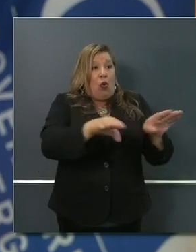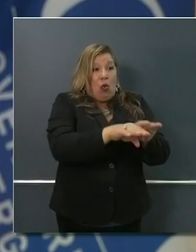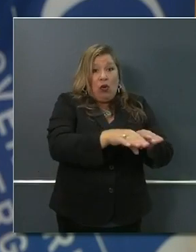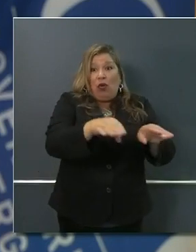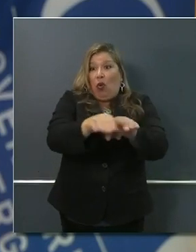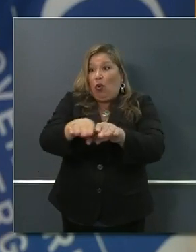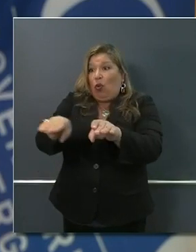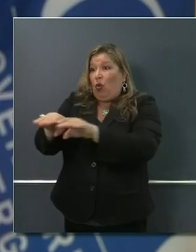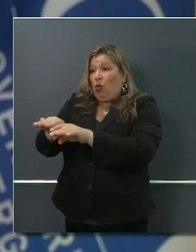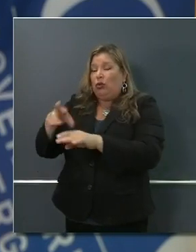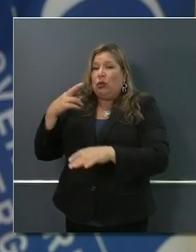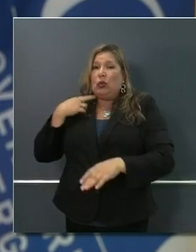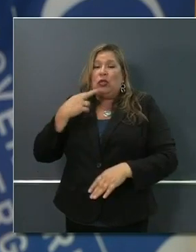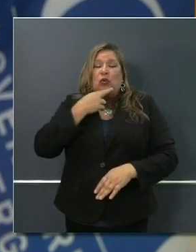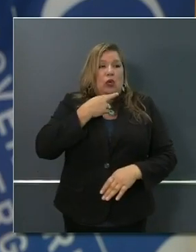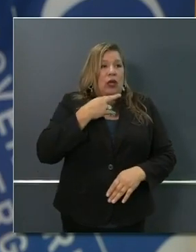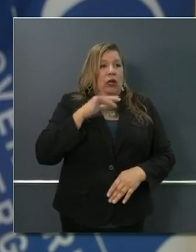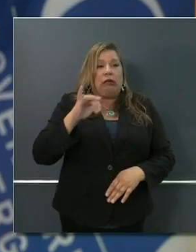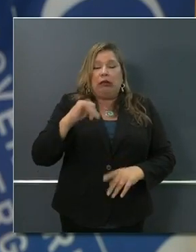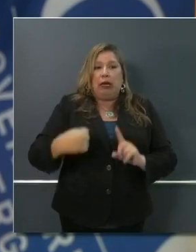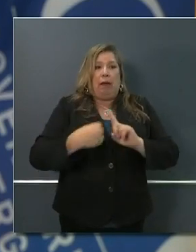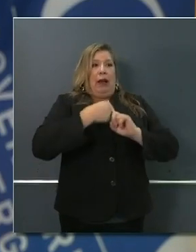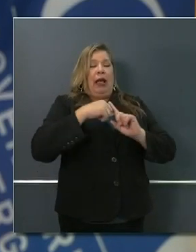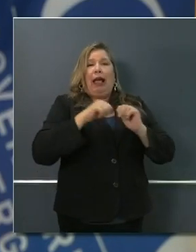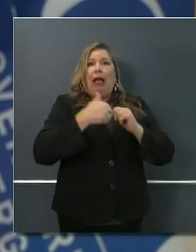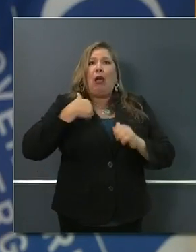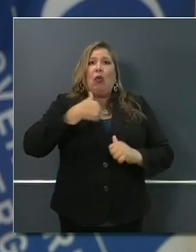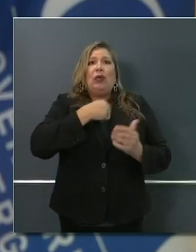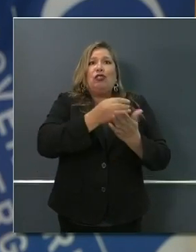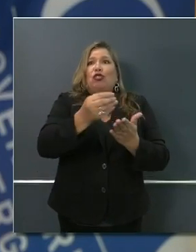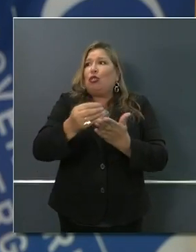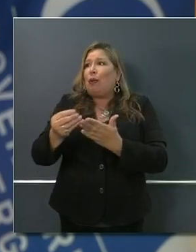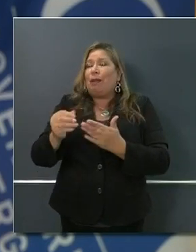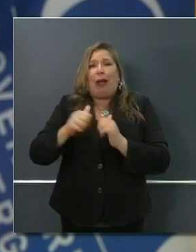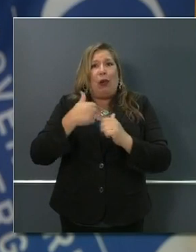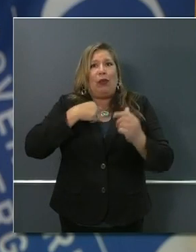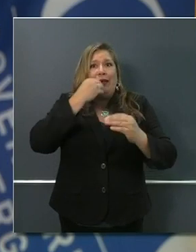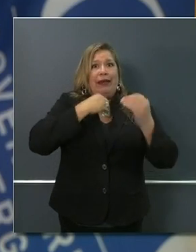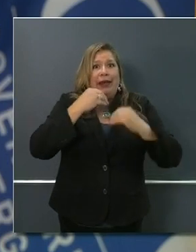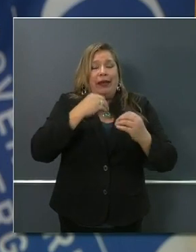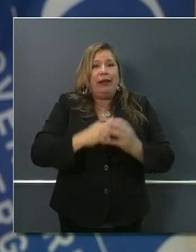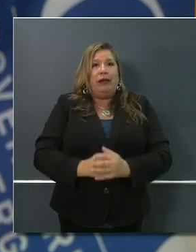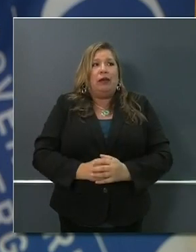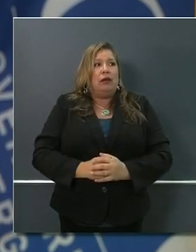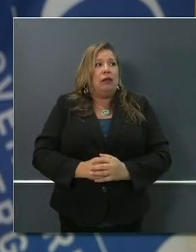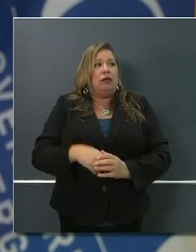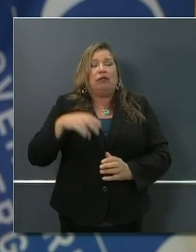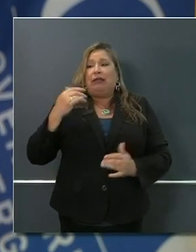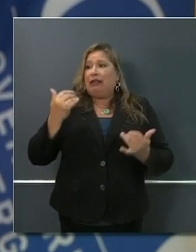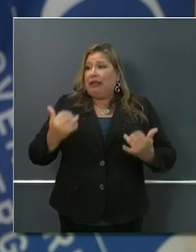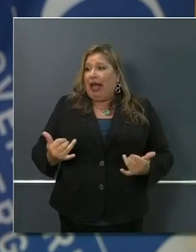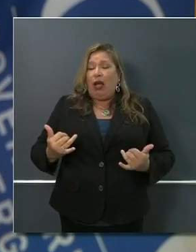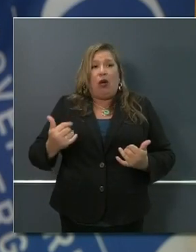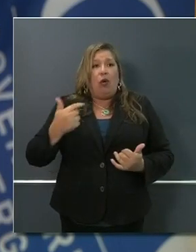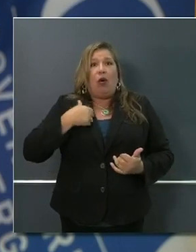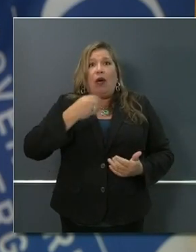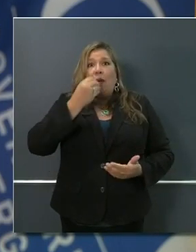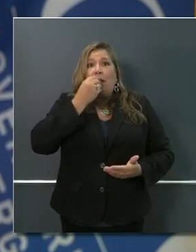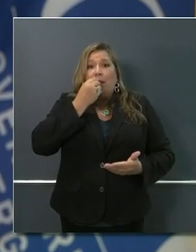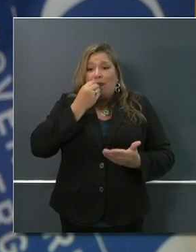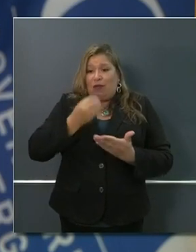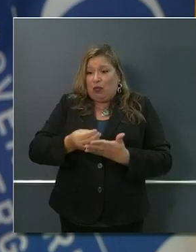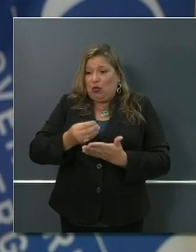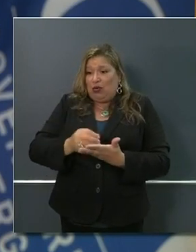we all shop and eat these days. Fifty percent of our food dollars are spent in the food service arena, no